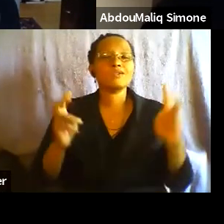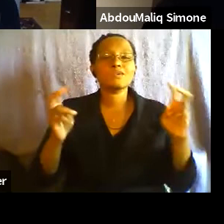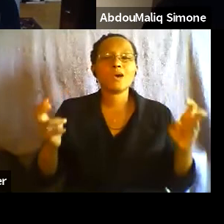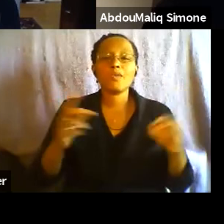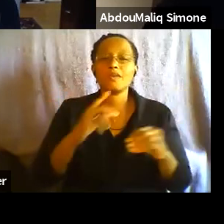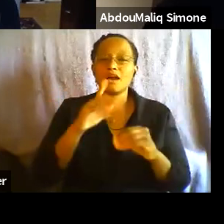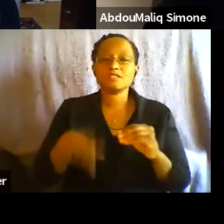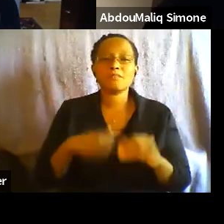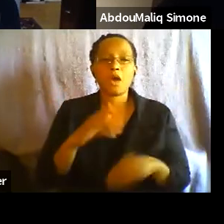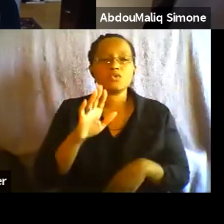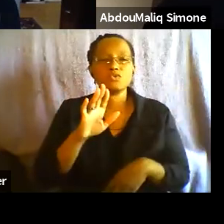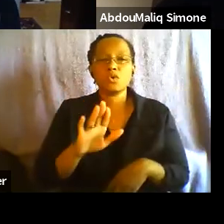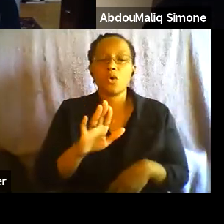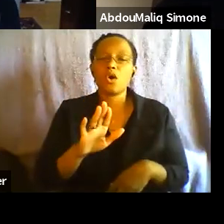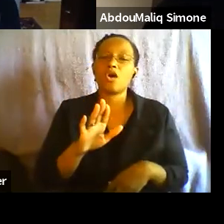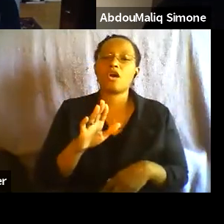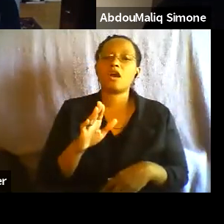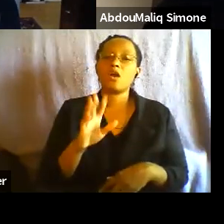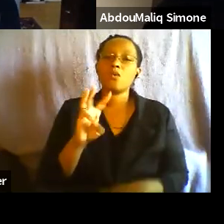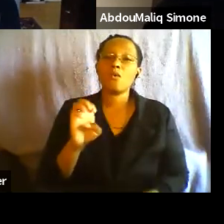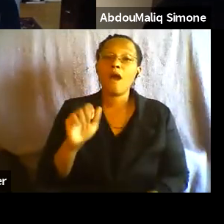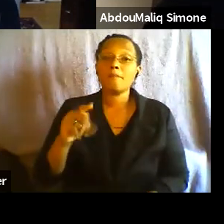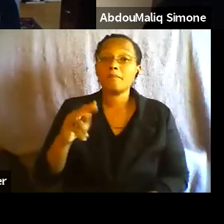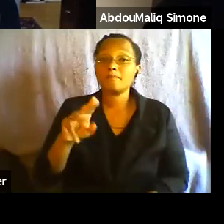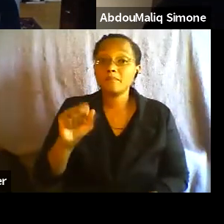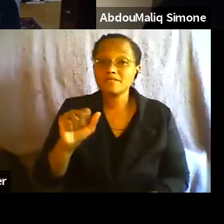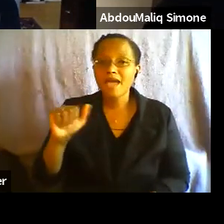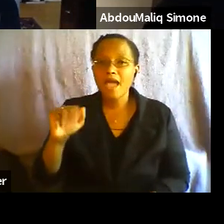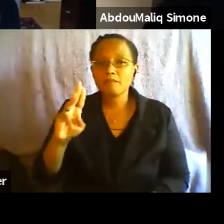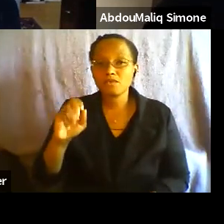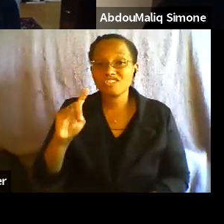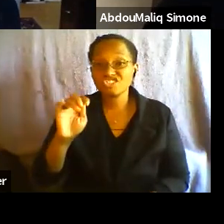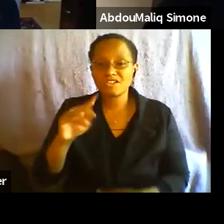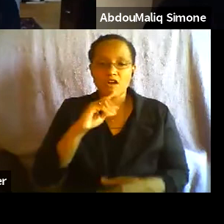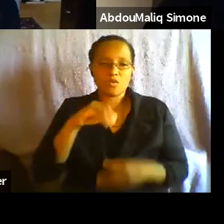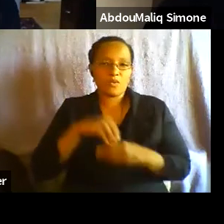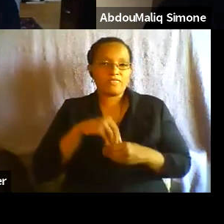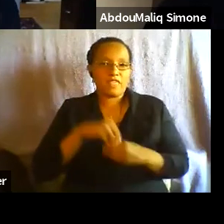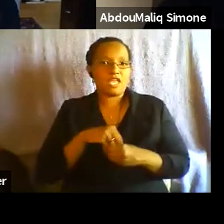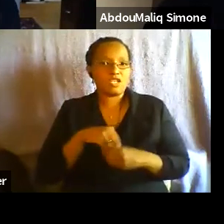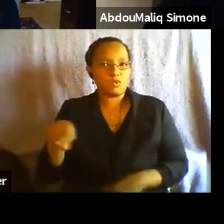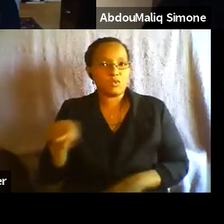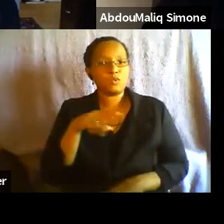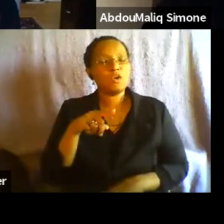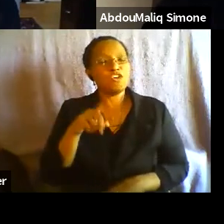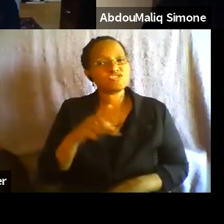keep them. That's how you will move forward. Um, and that's, I think, something really helpful in how we think of our movements.